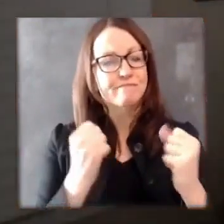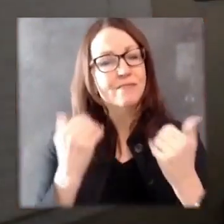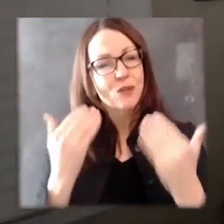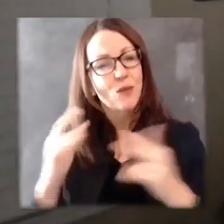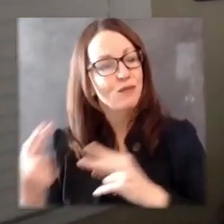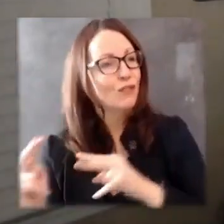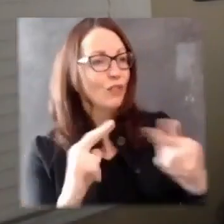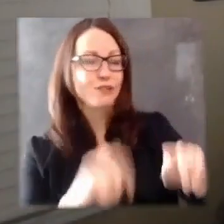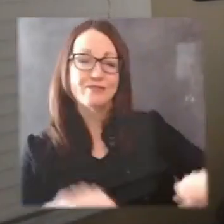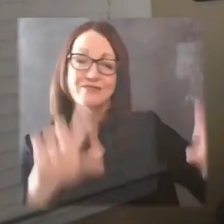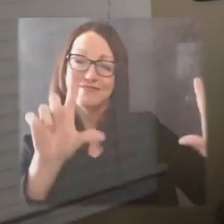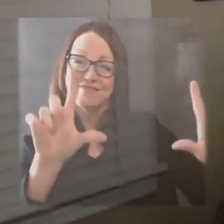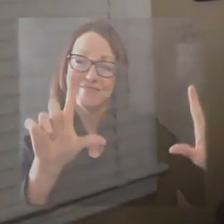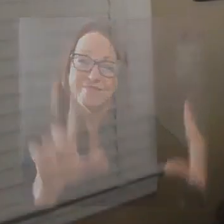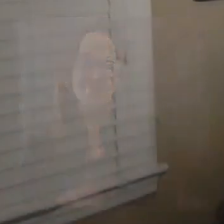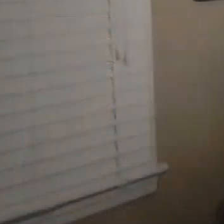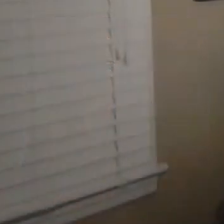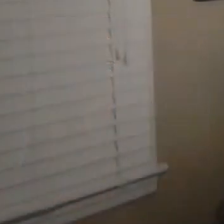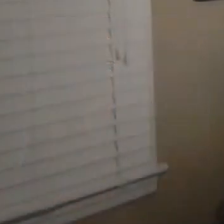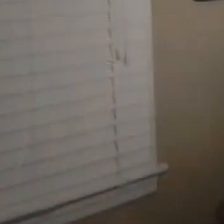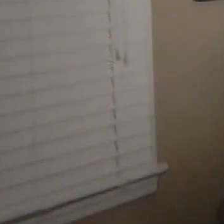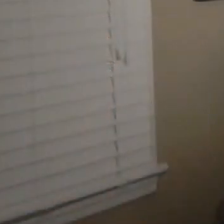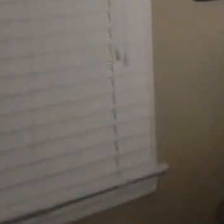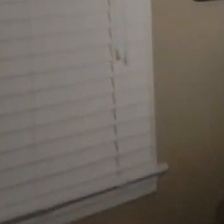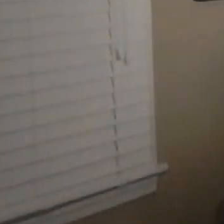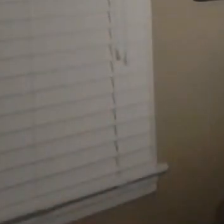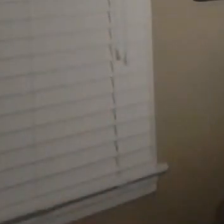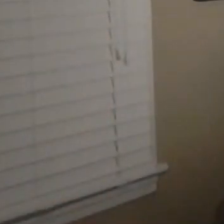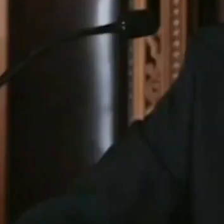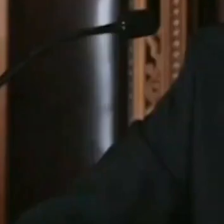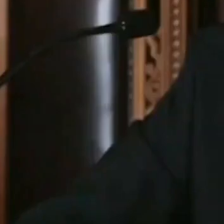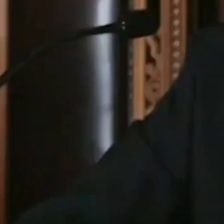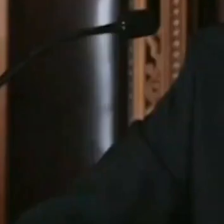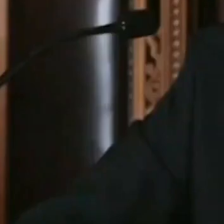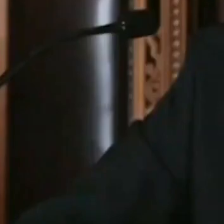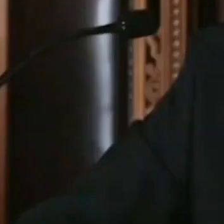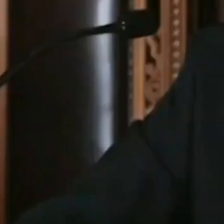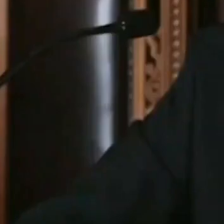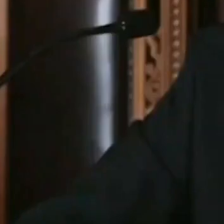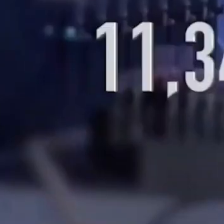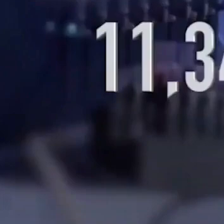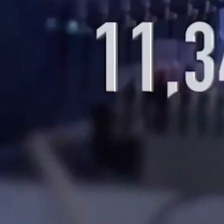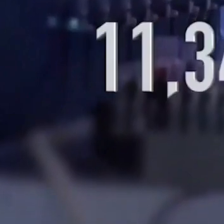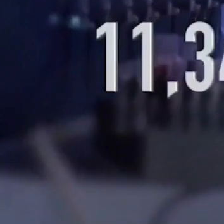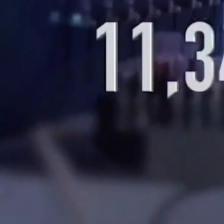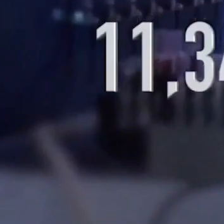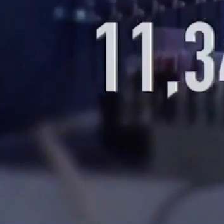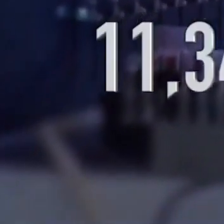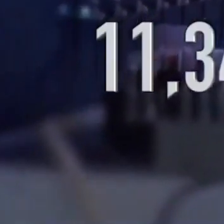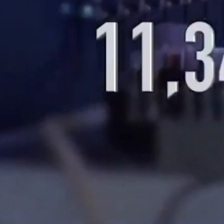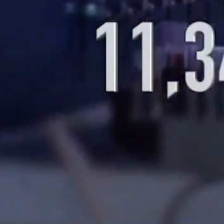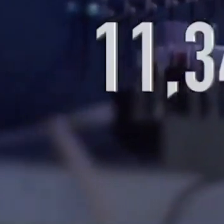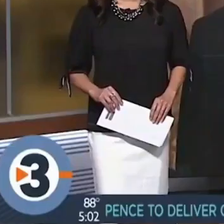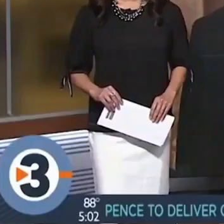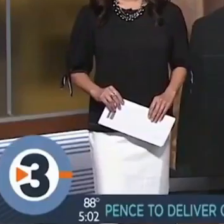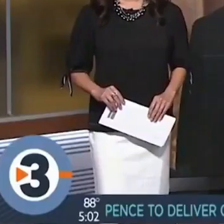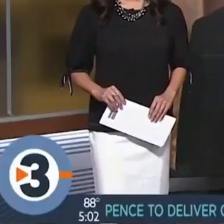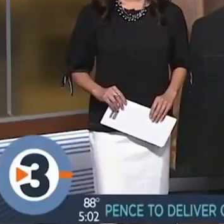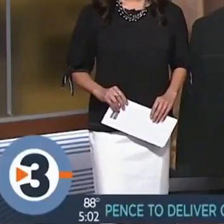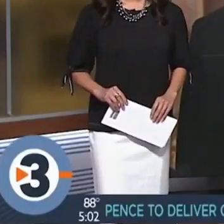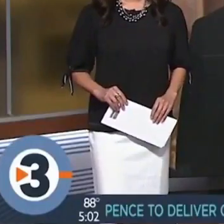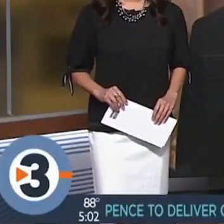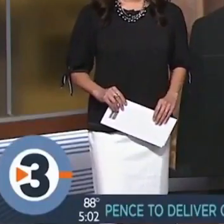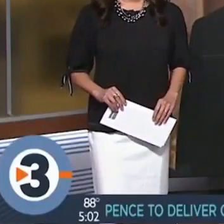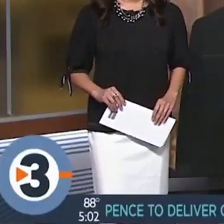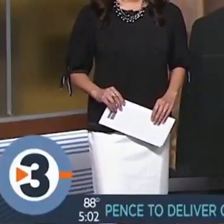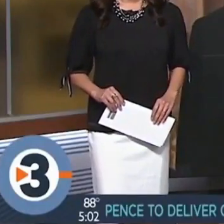Increased coronavirus testing will roll out this week across the state. Governor Evers' goal is to reach 85,000 tests a Governor Evers